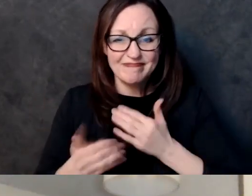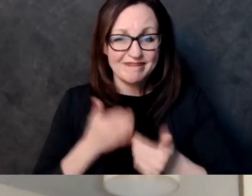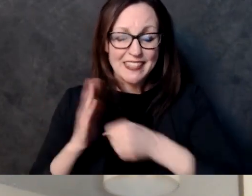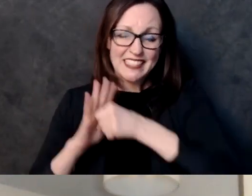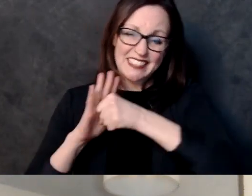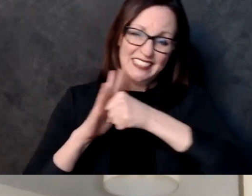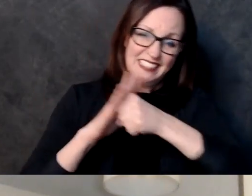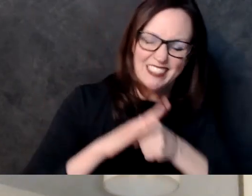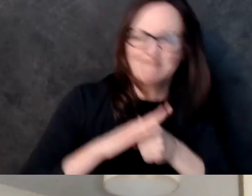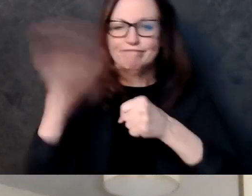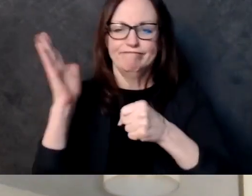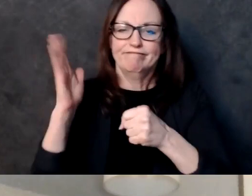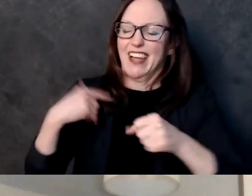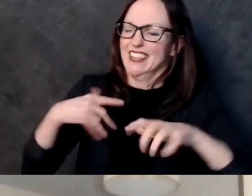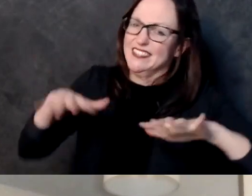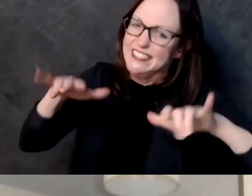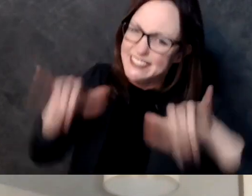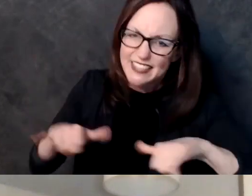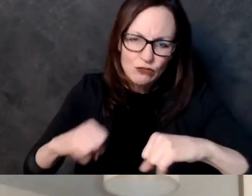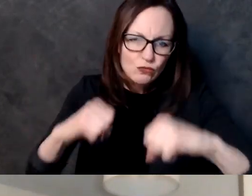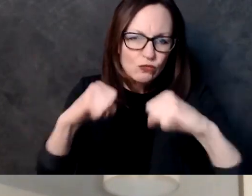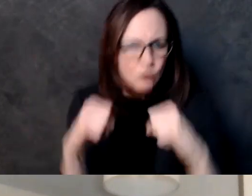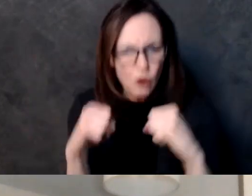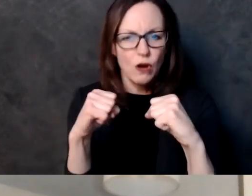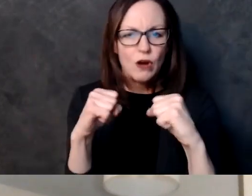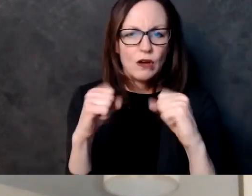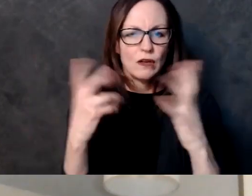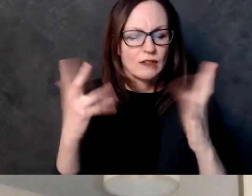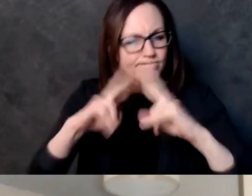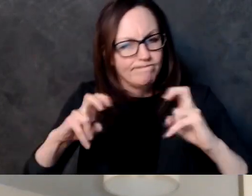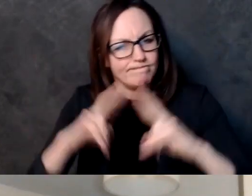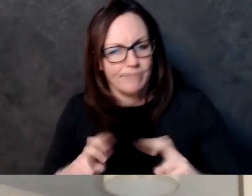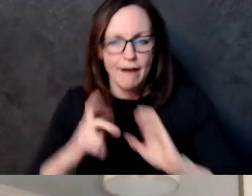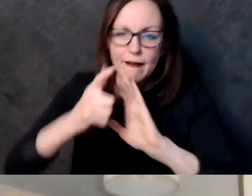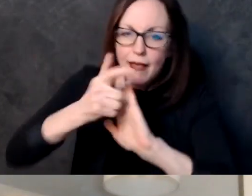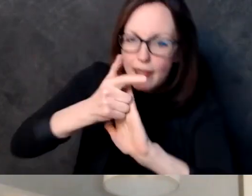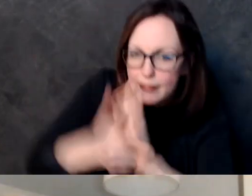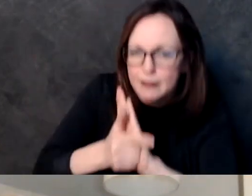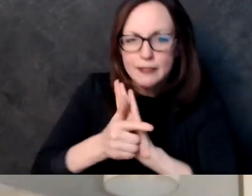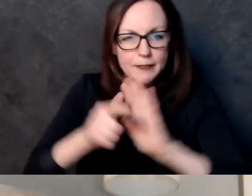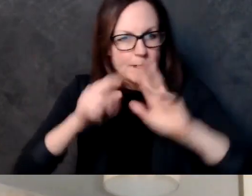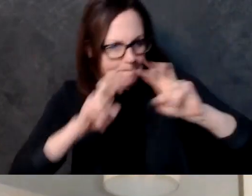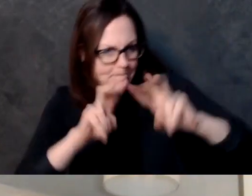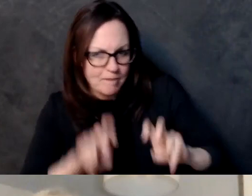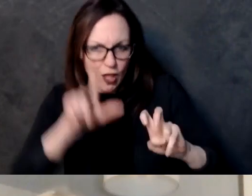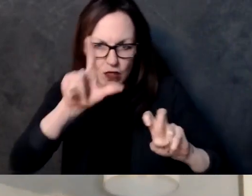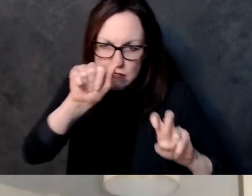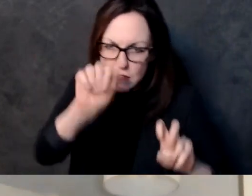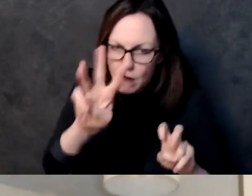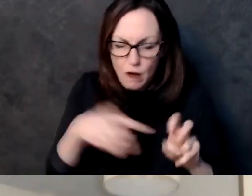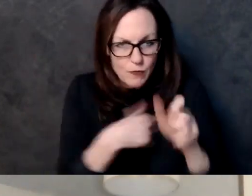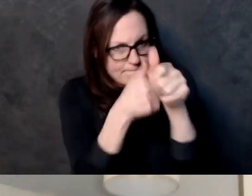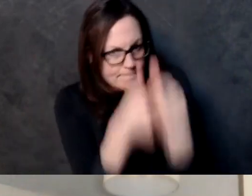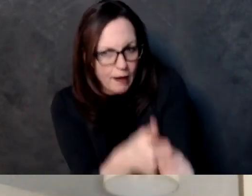uh as far as governing and governance um nationally as far as clean government and um i'll lead by example myself